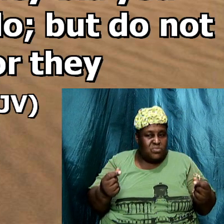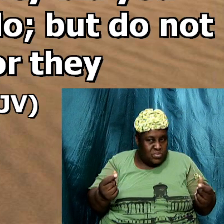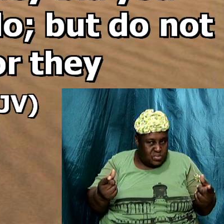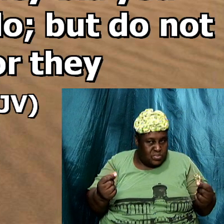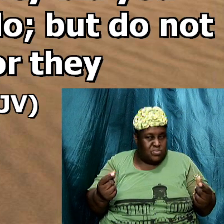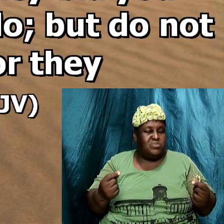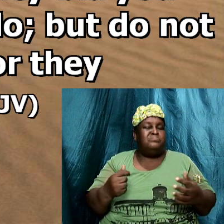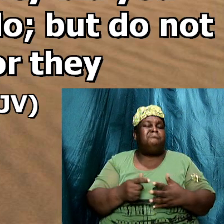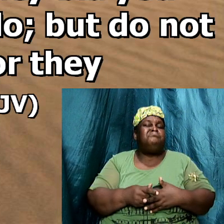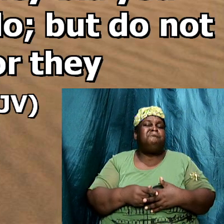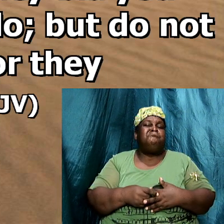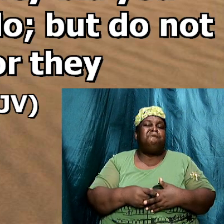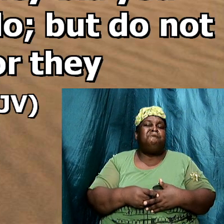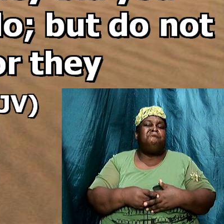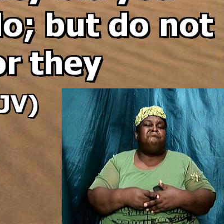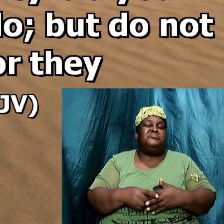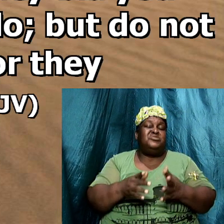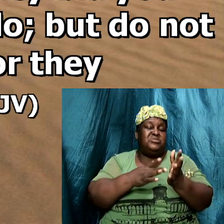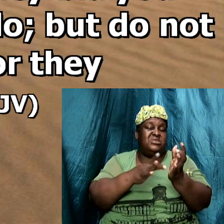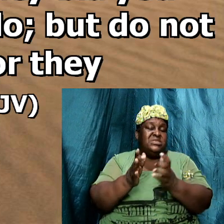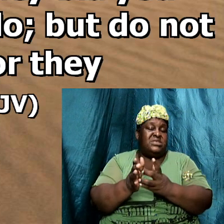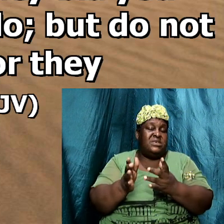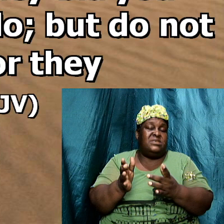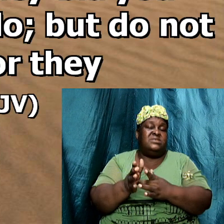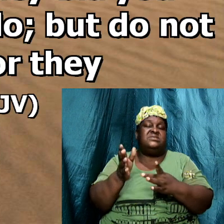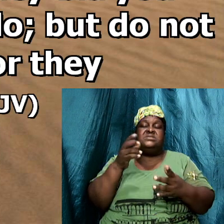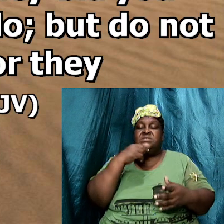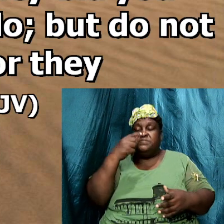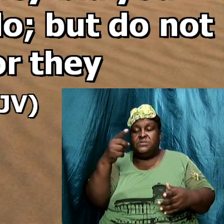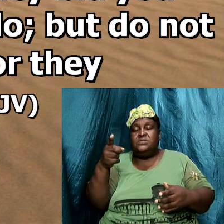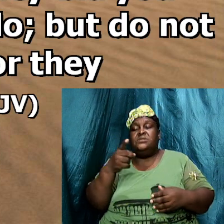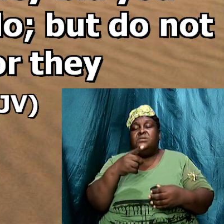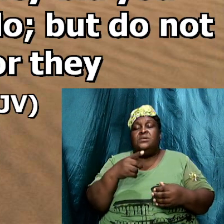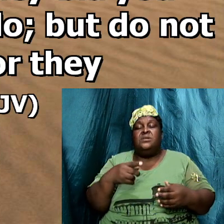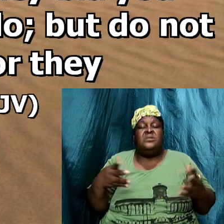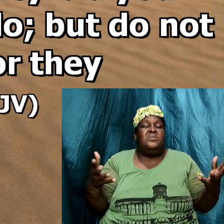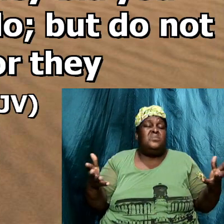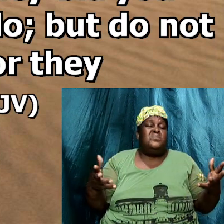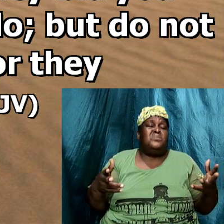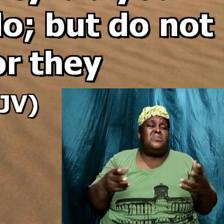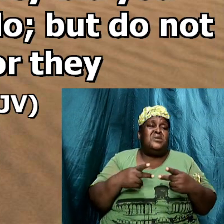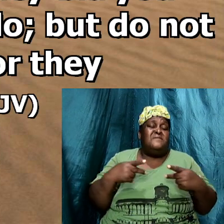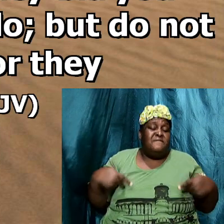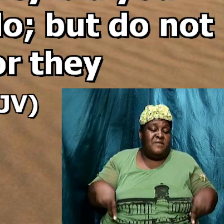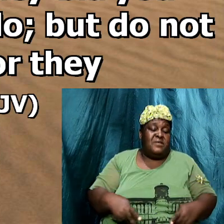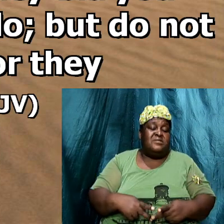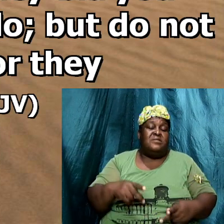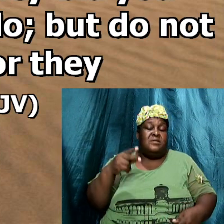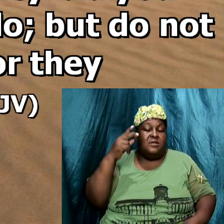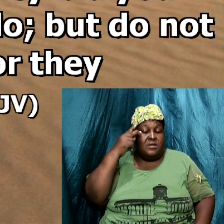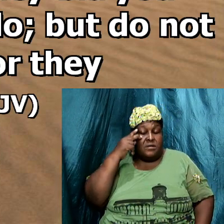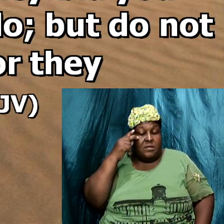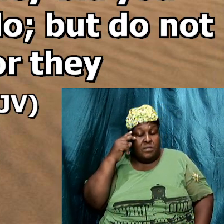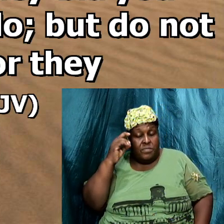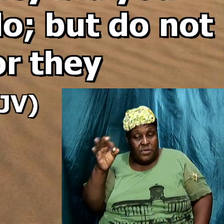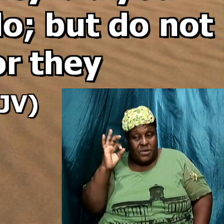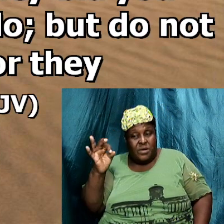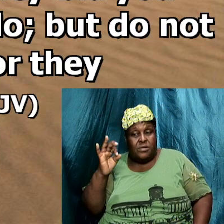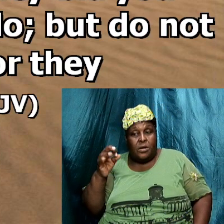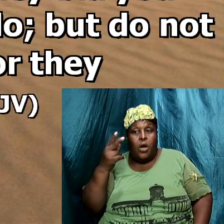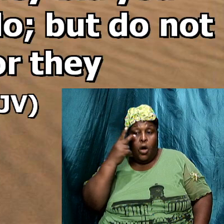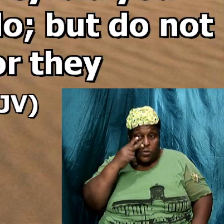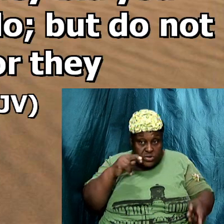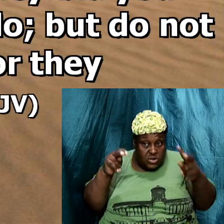Christ talk about What the Pharisees Preach You You know Observe and do What they tell you to